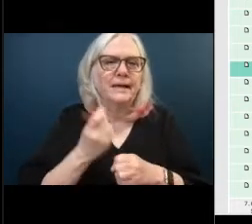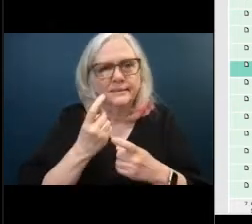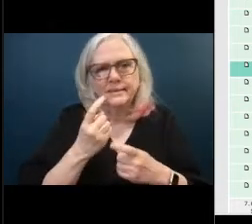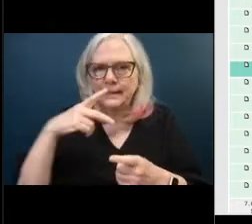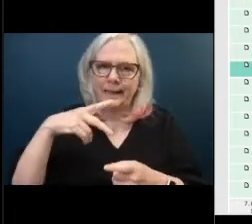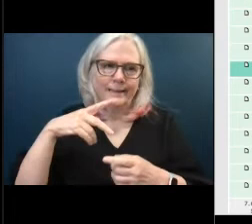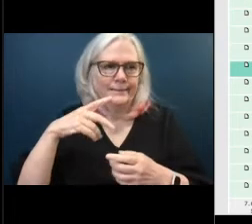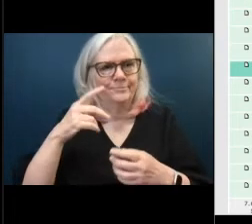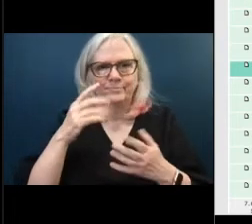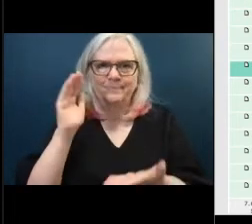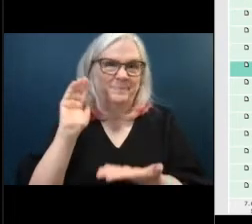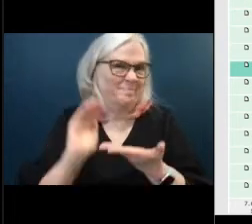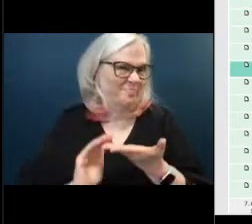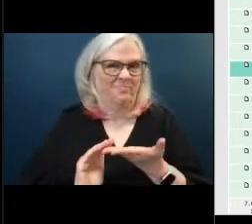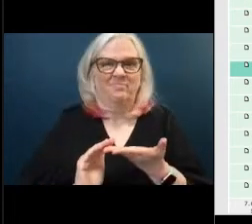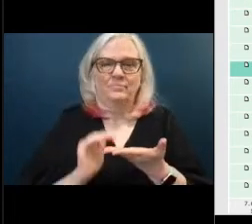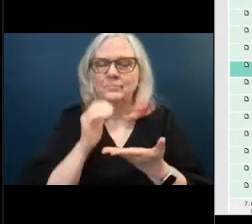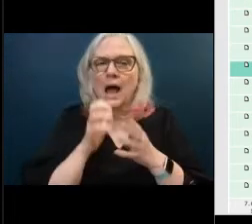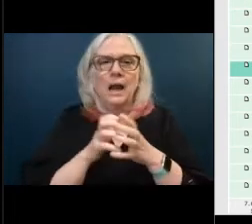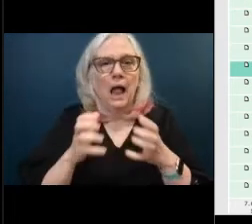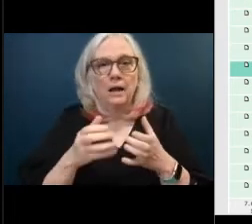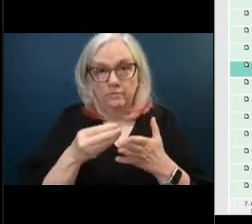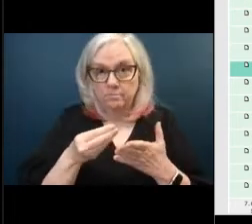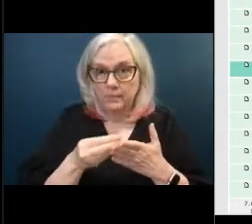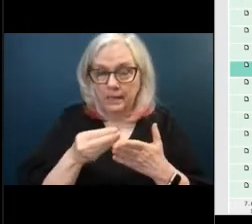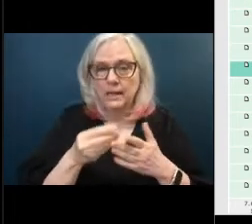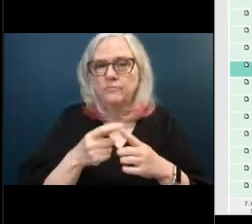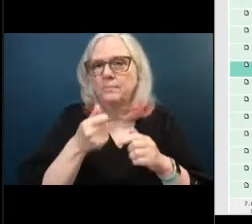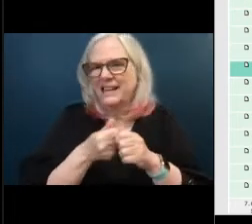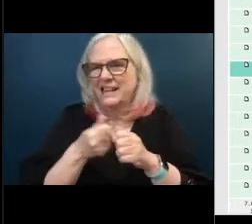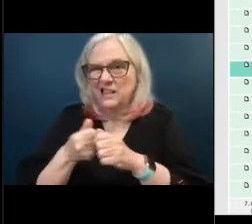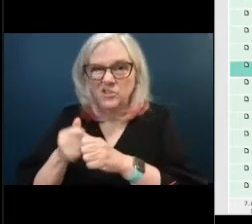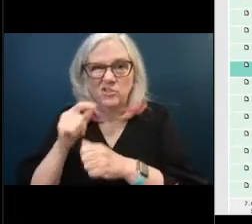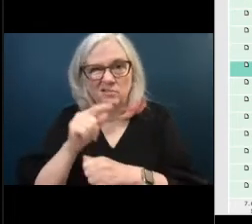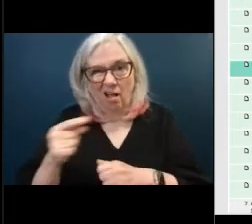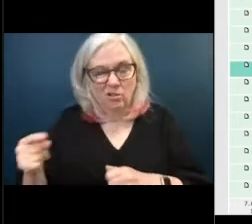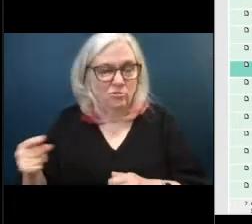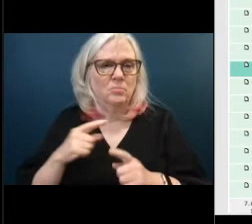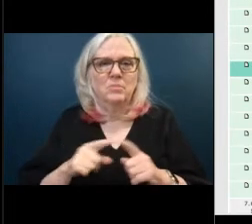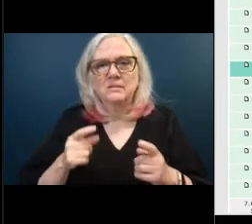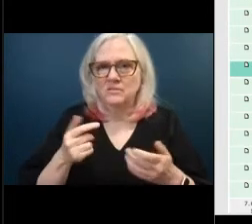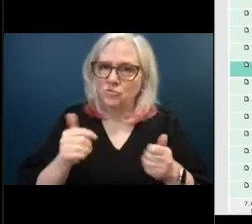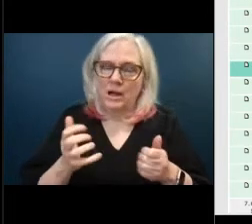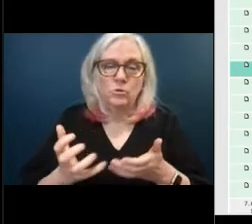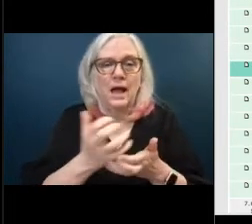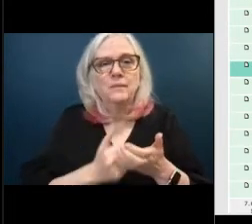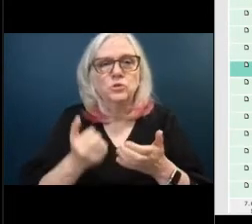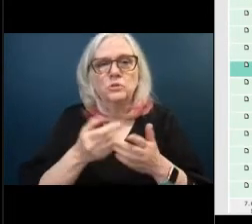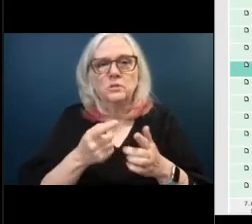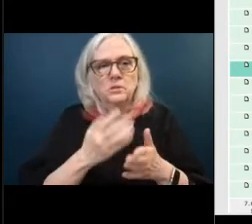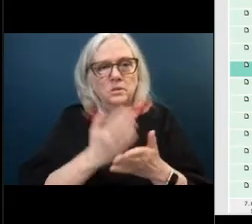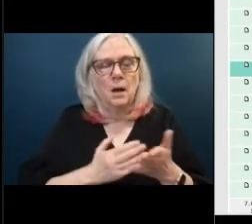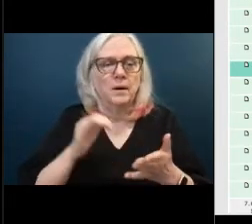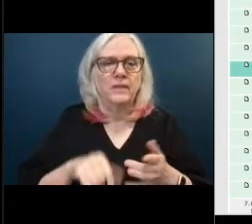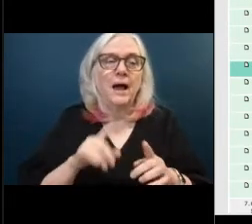to the finance director of the possibility of this opportunity to see if we can at least capture some of it but unfortunately as i said it's it's very